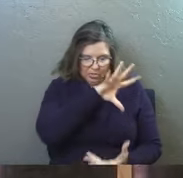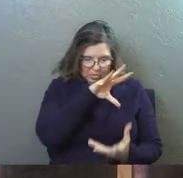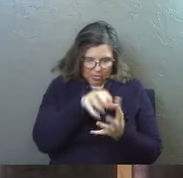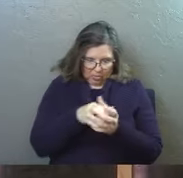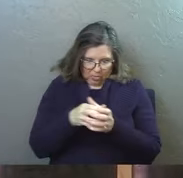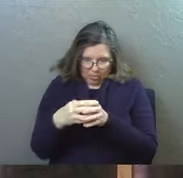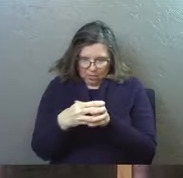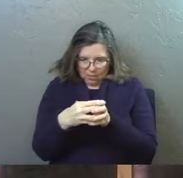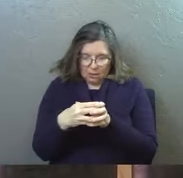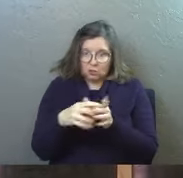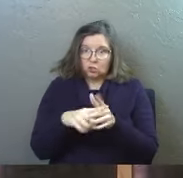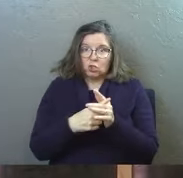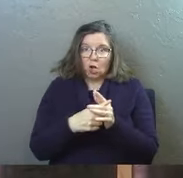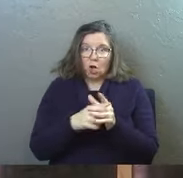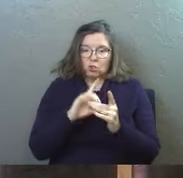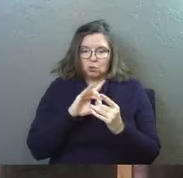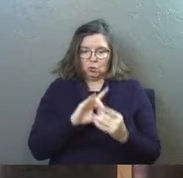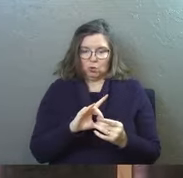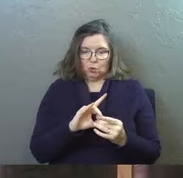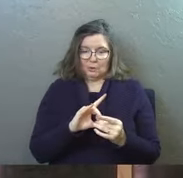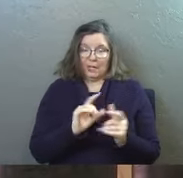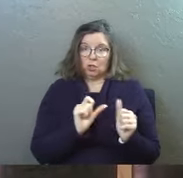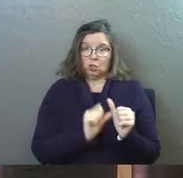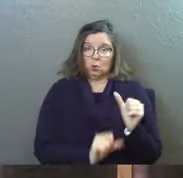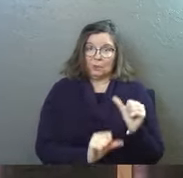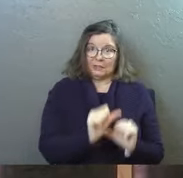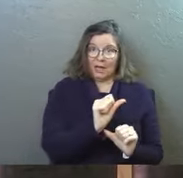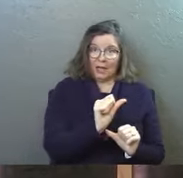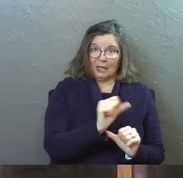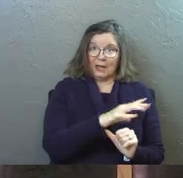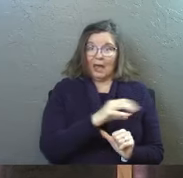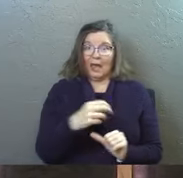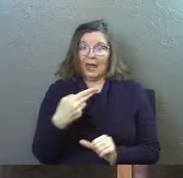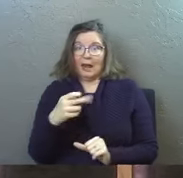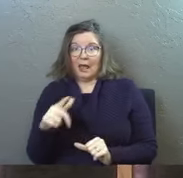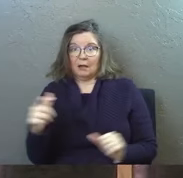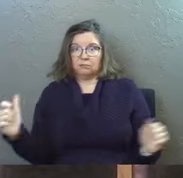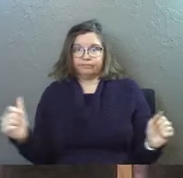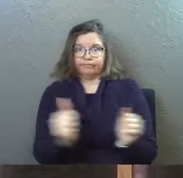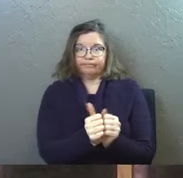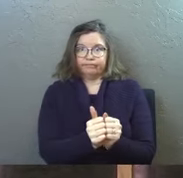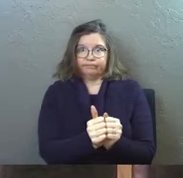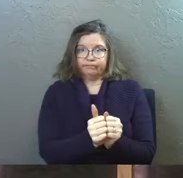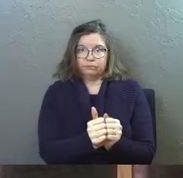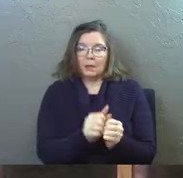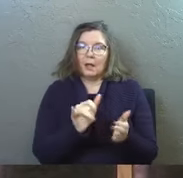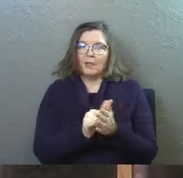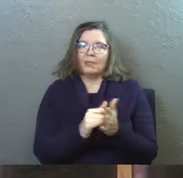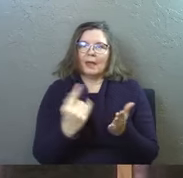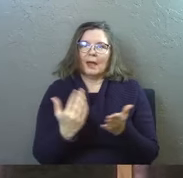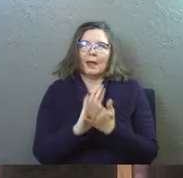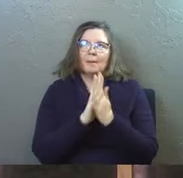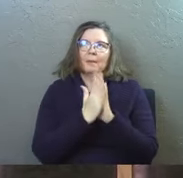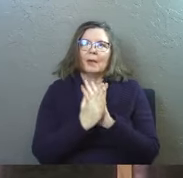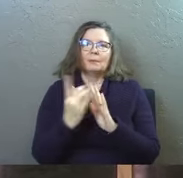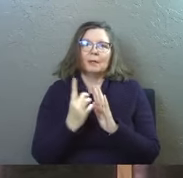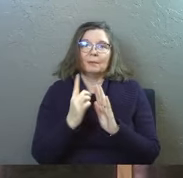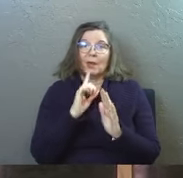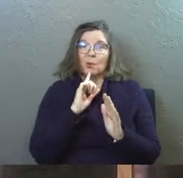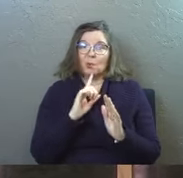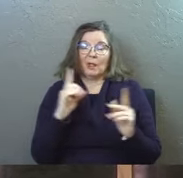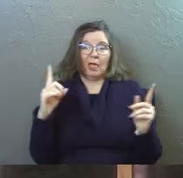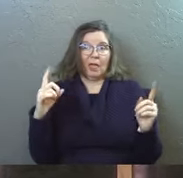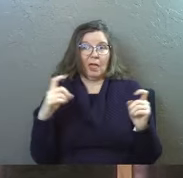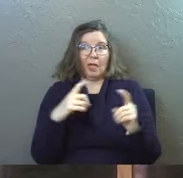people started to associate suicide and hell. And that became something that got